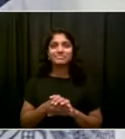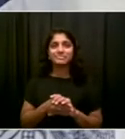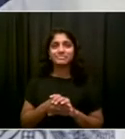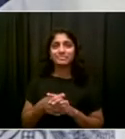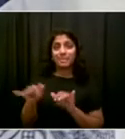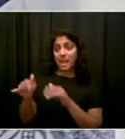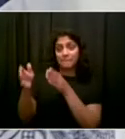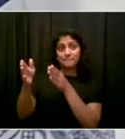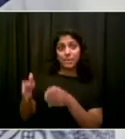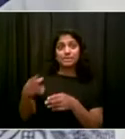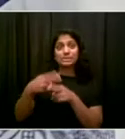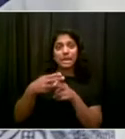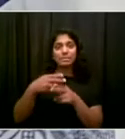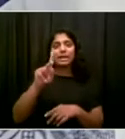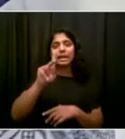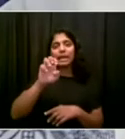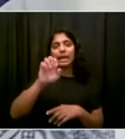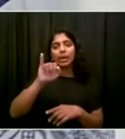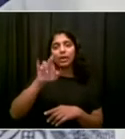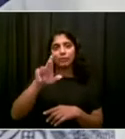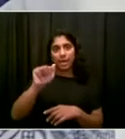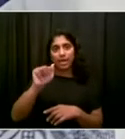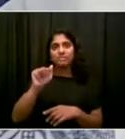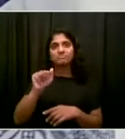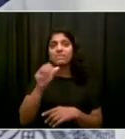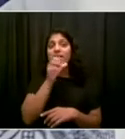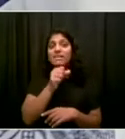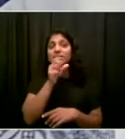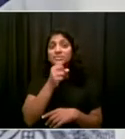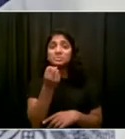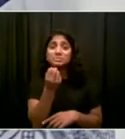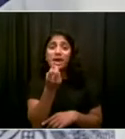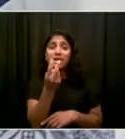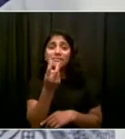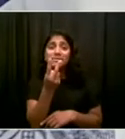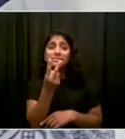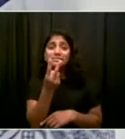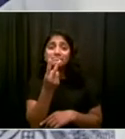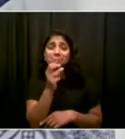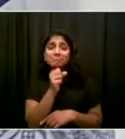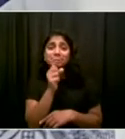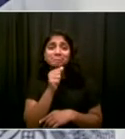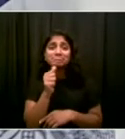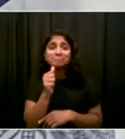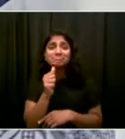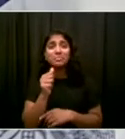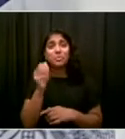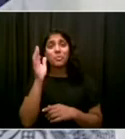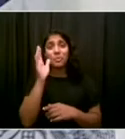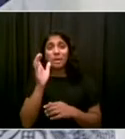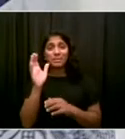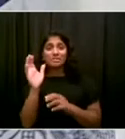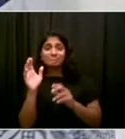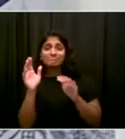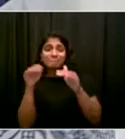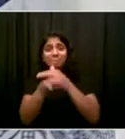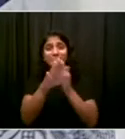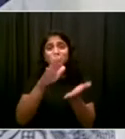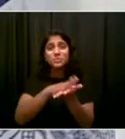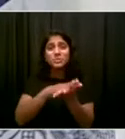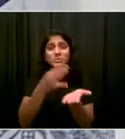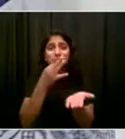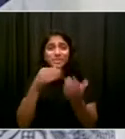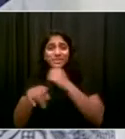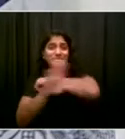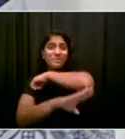looking forward to going back to school. And among her favorite activities are drama and dance. And we want her to have a great school year. And that begins with getting